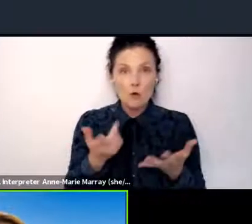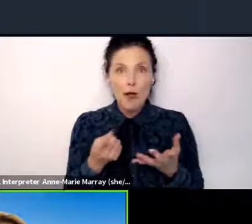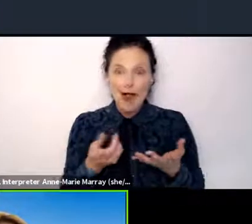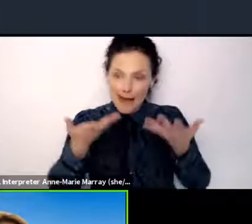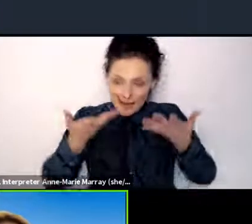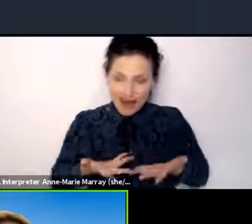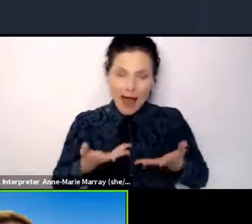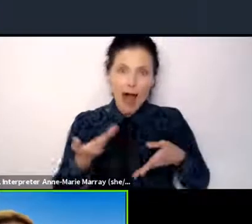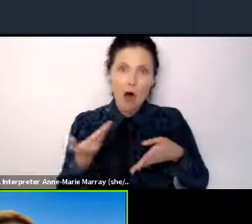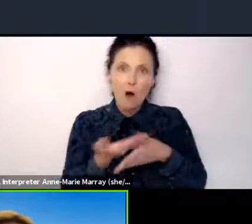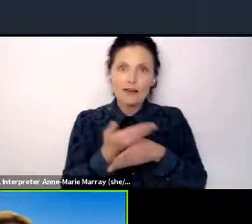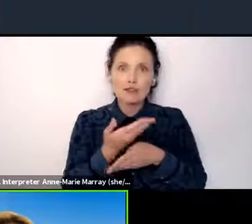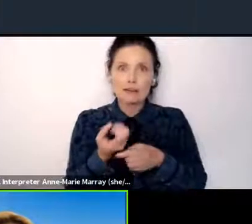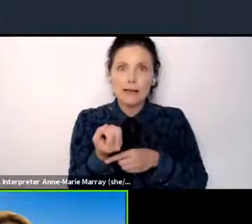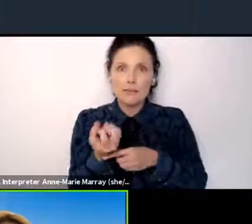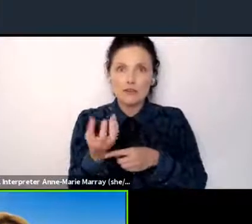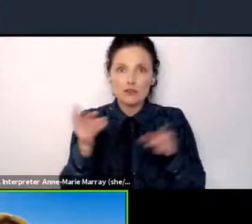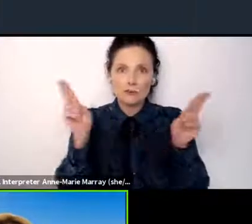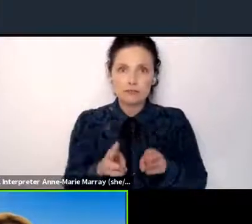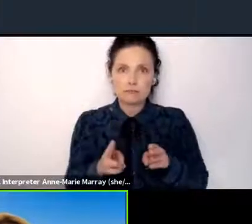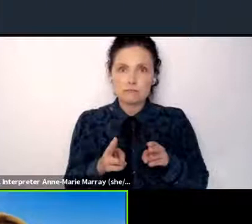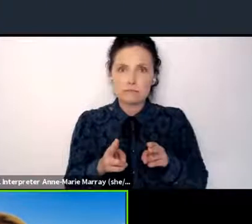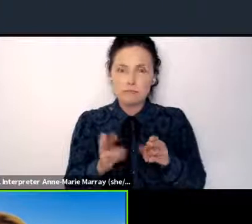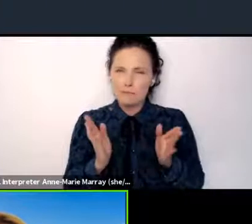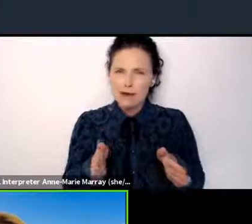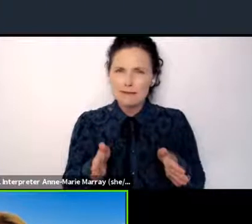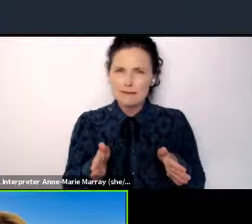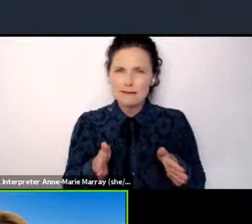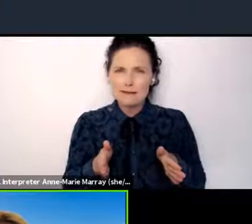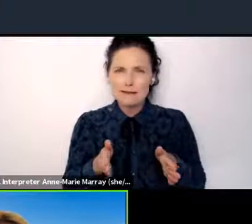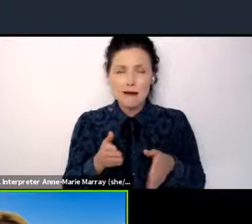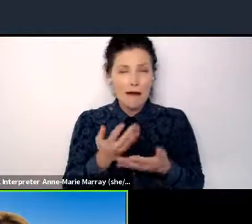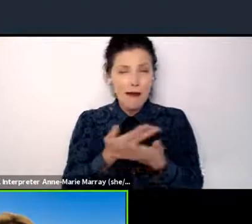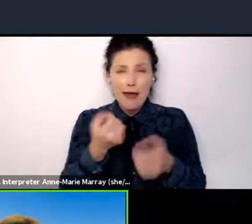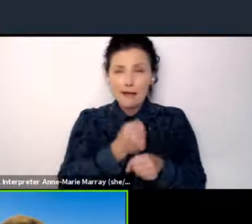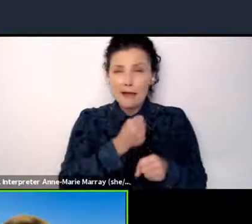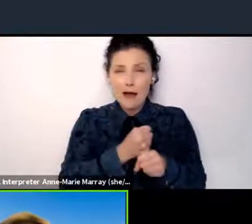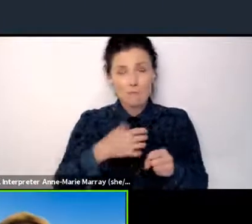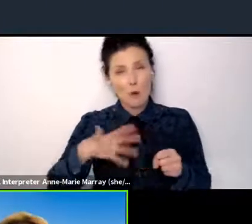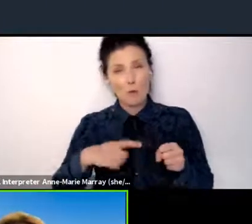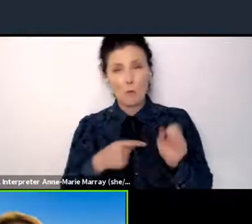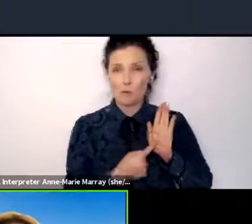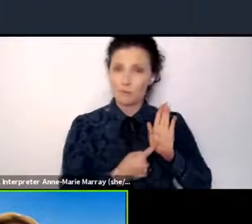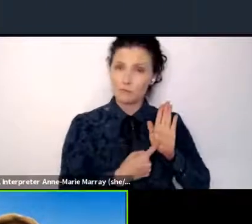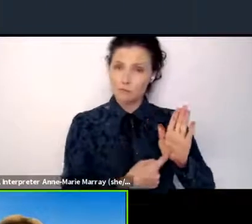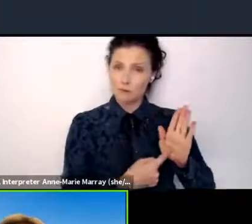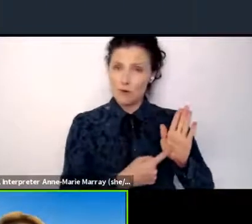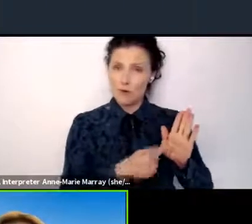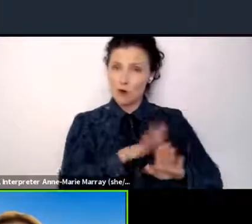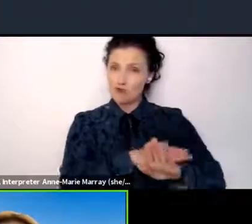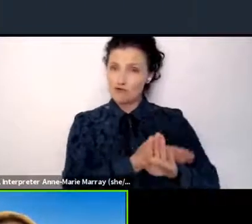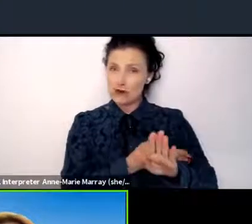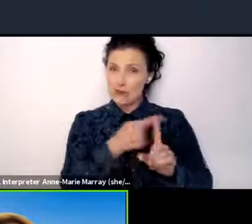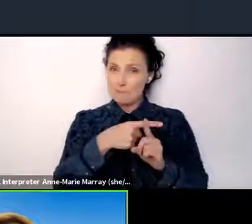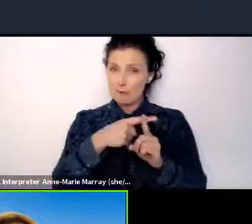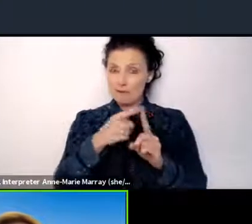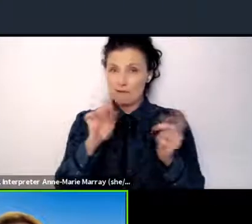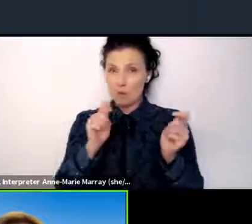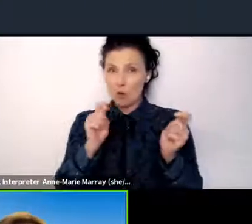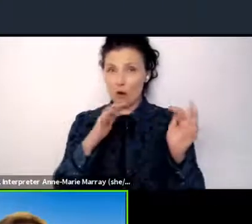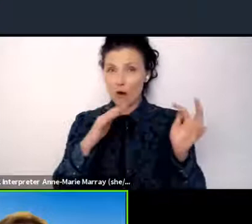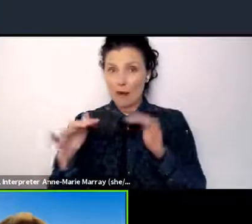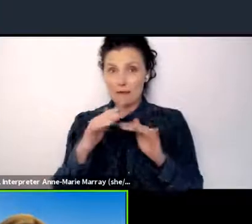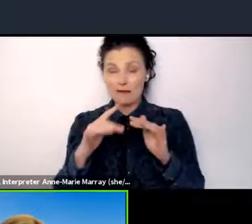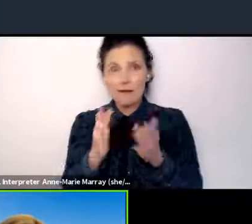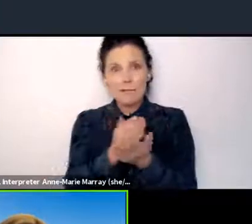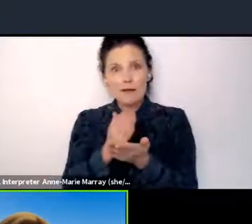I think the biggest test right now for any government's green credentials is whether their economic stimulus, whether their budgets are supporting